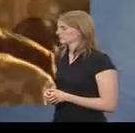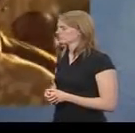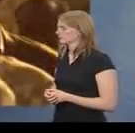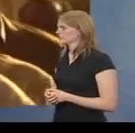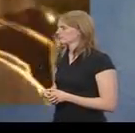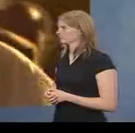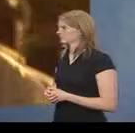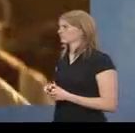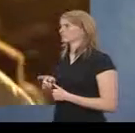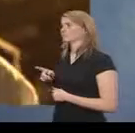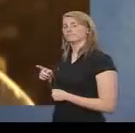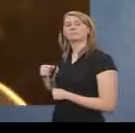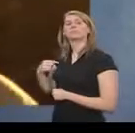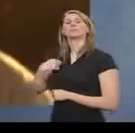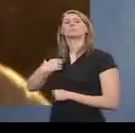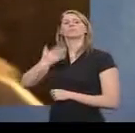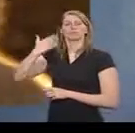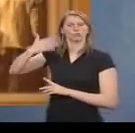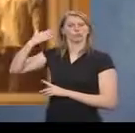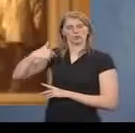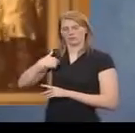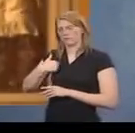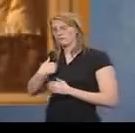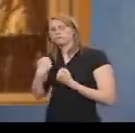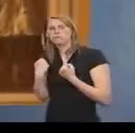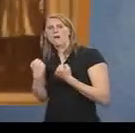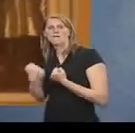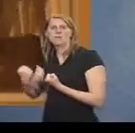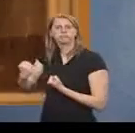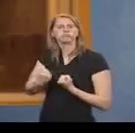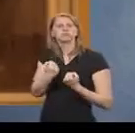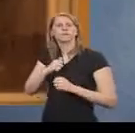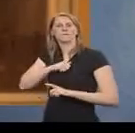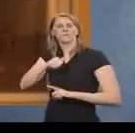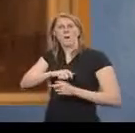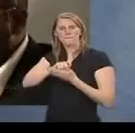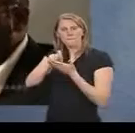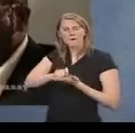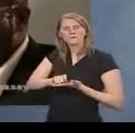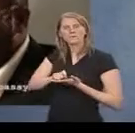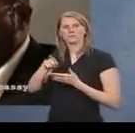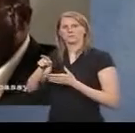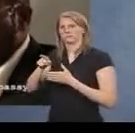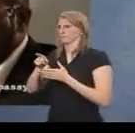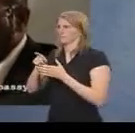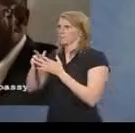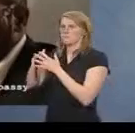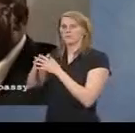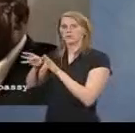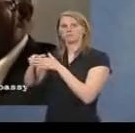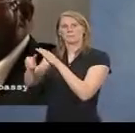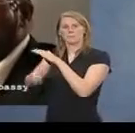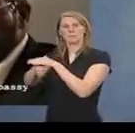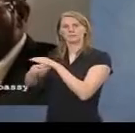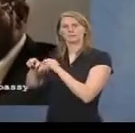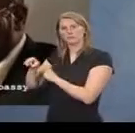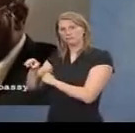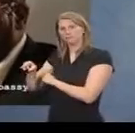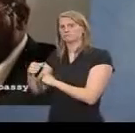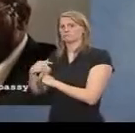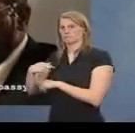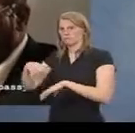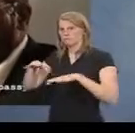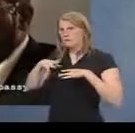I used to work as a driver at the agriculture office of the U.S. embassy and I was getting